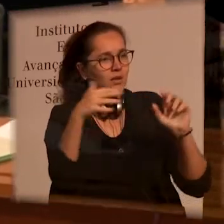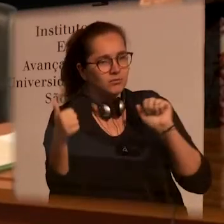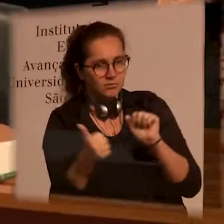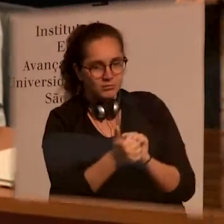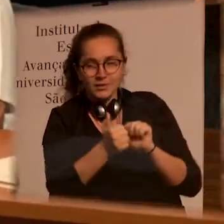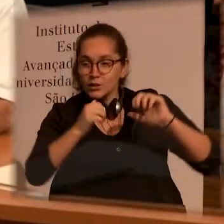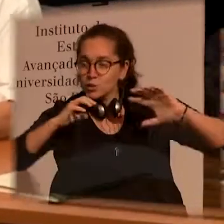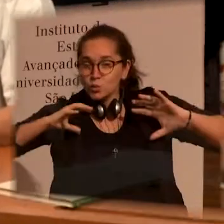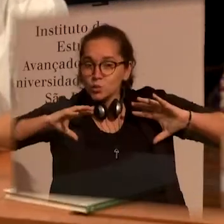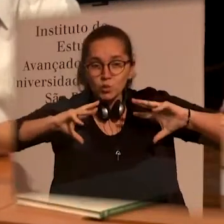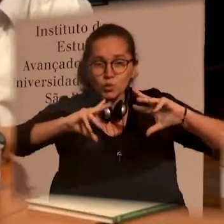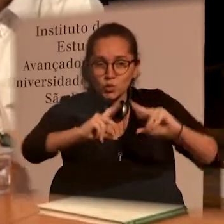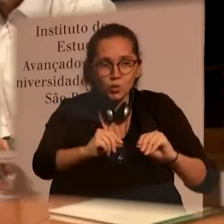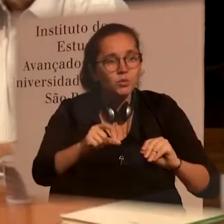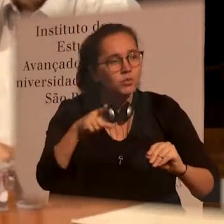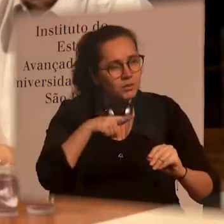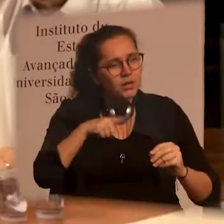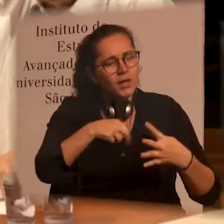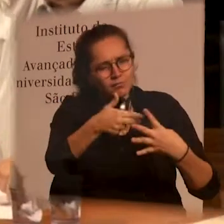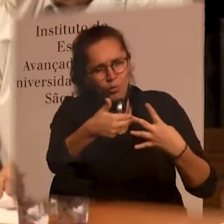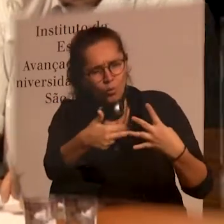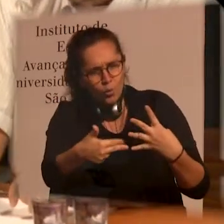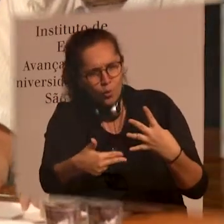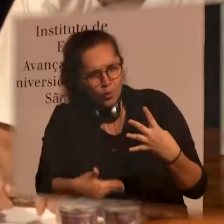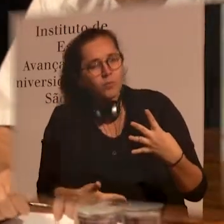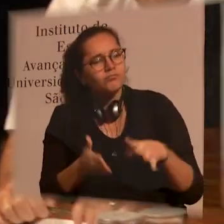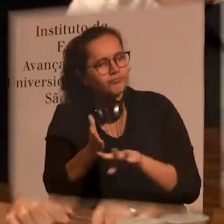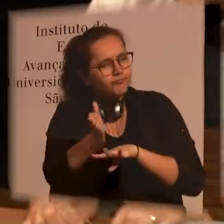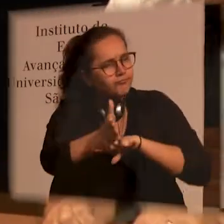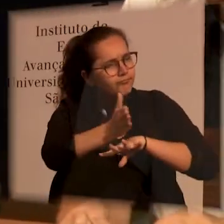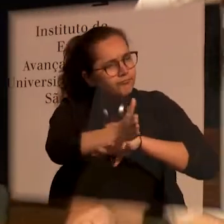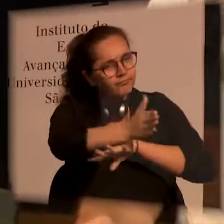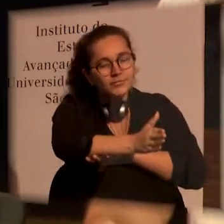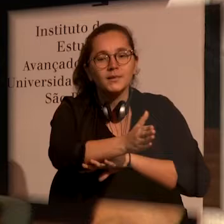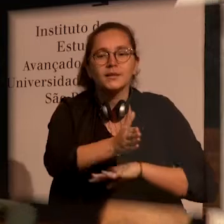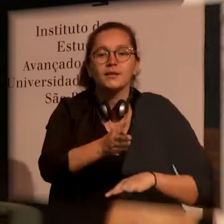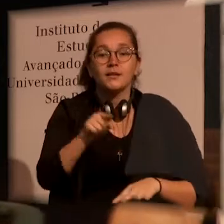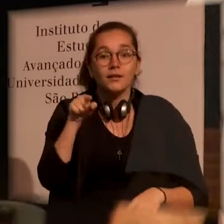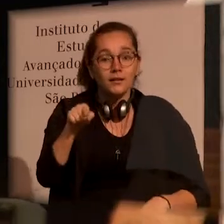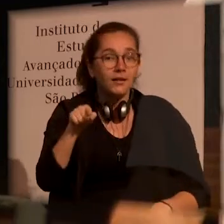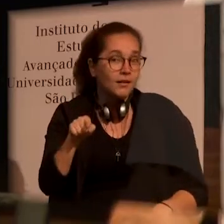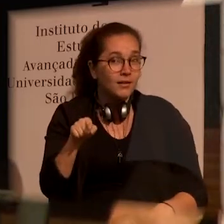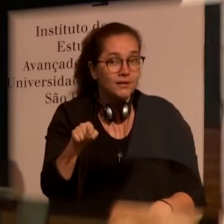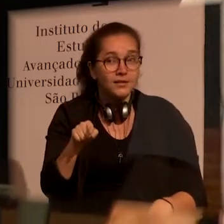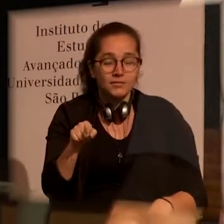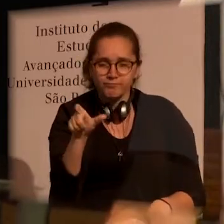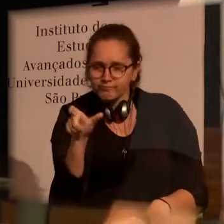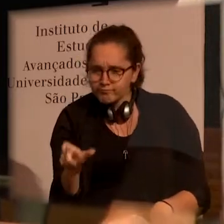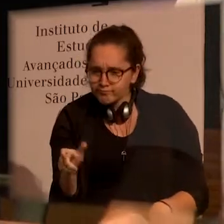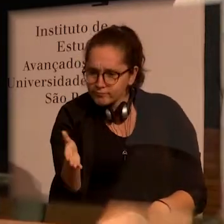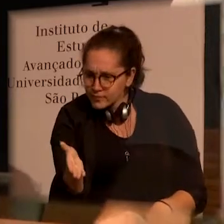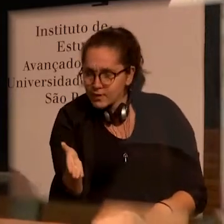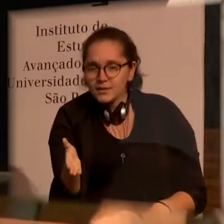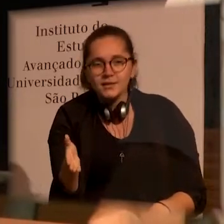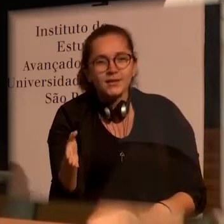disabled person in the society, in all the multidimensionalities, that this,